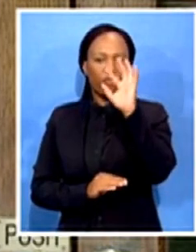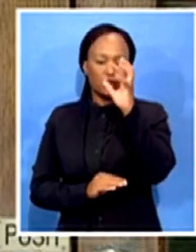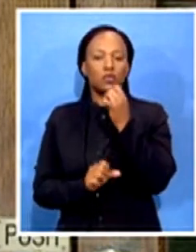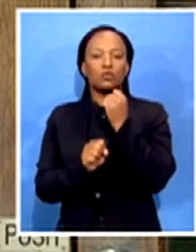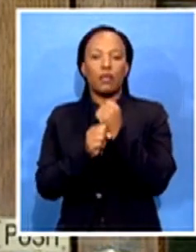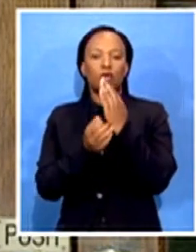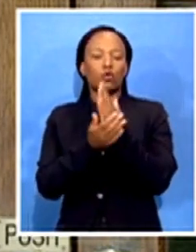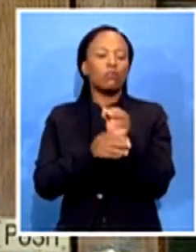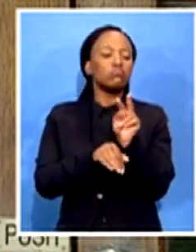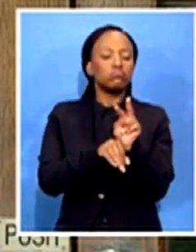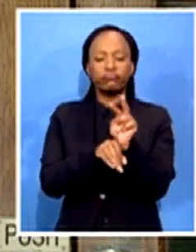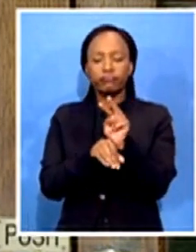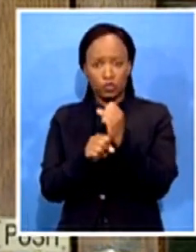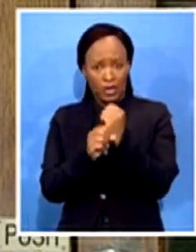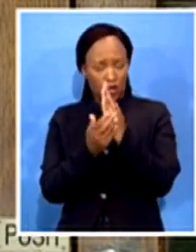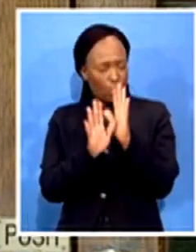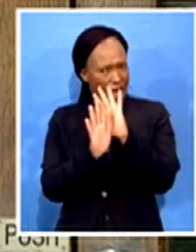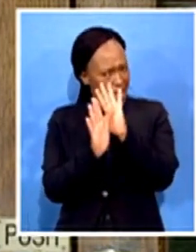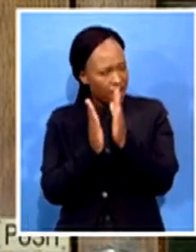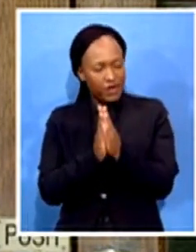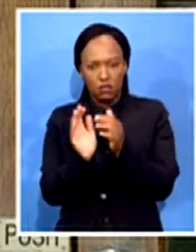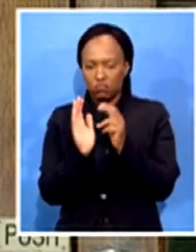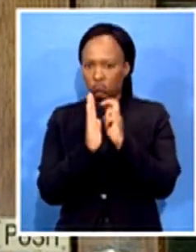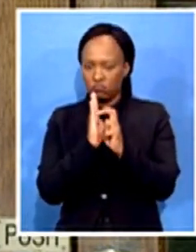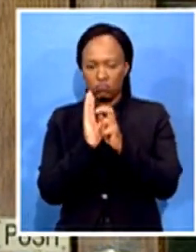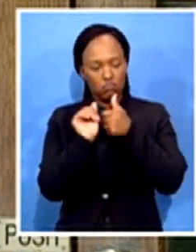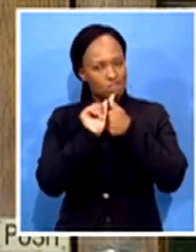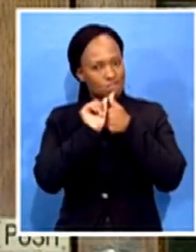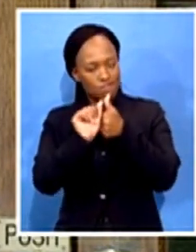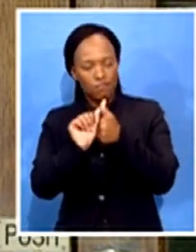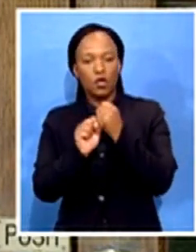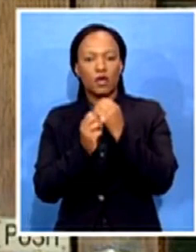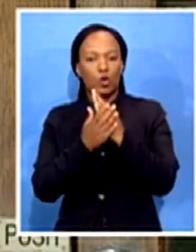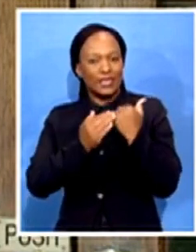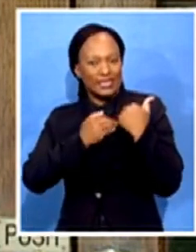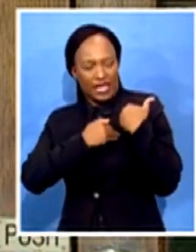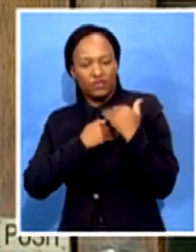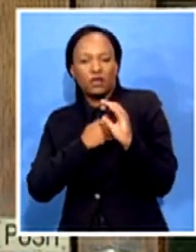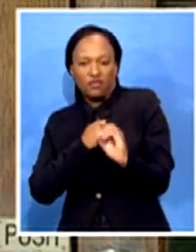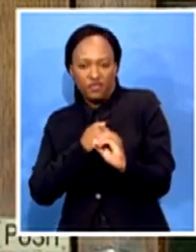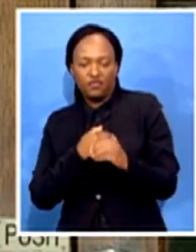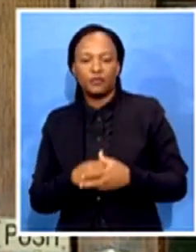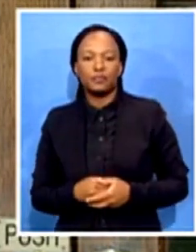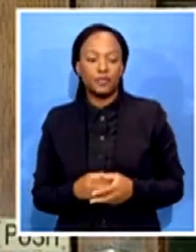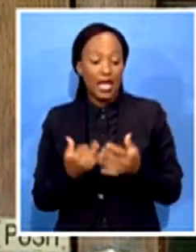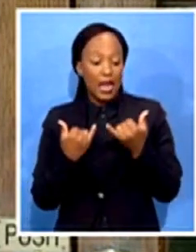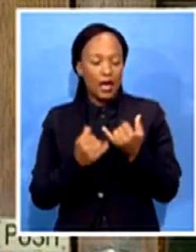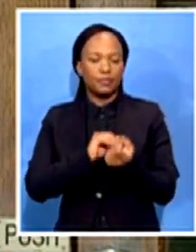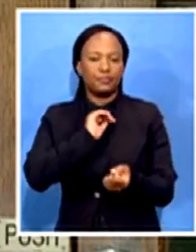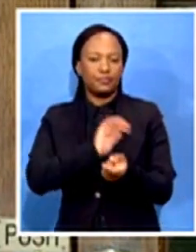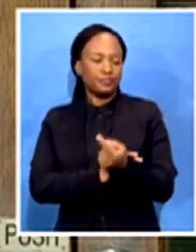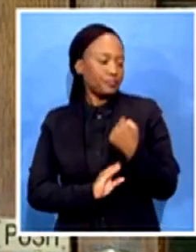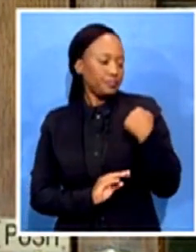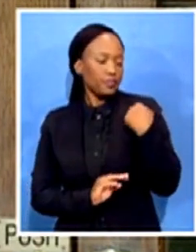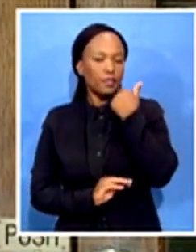that the safety of our markers is paramount. The latest development is that we have since have three COVID-19 cases